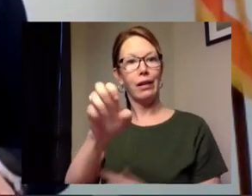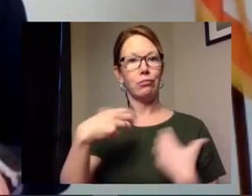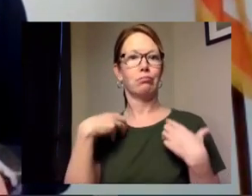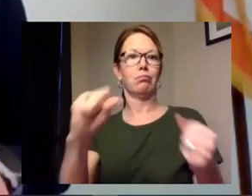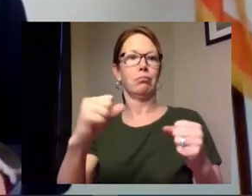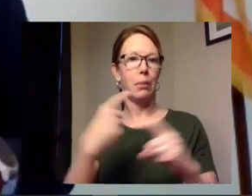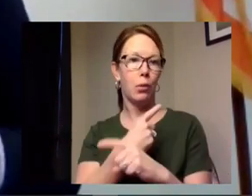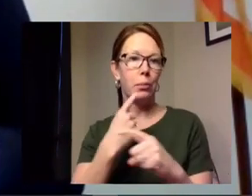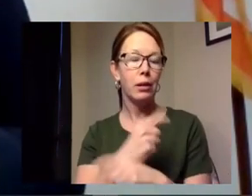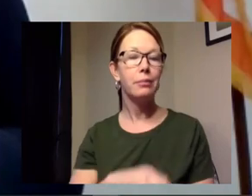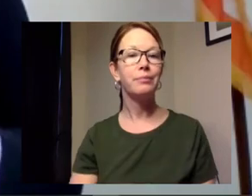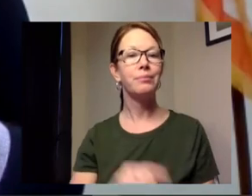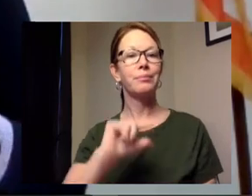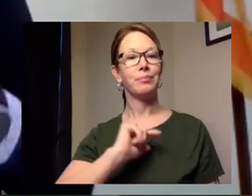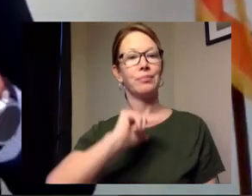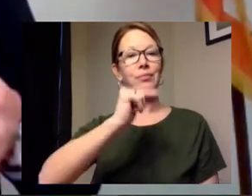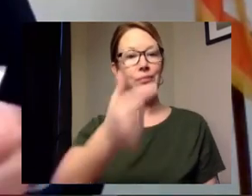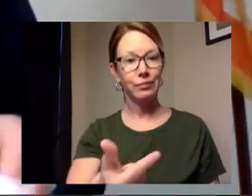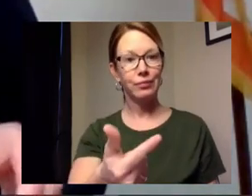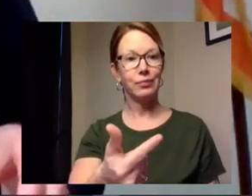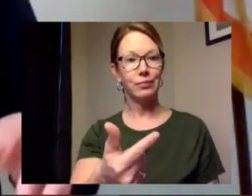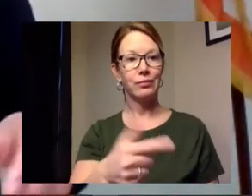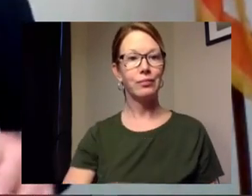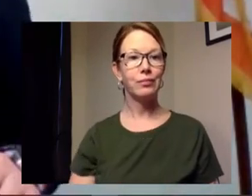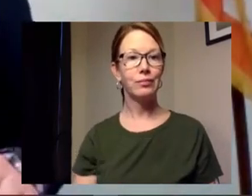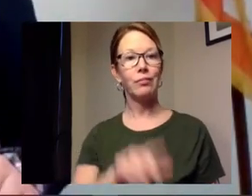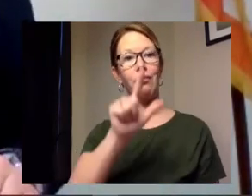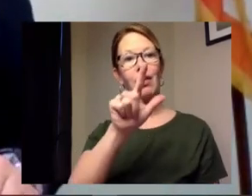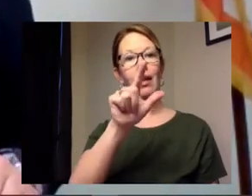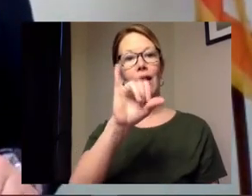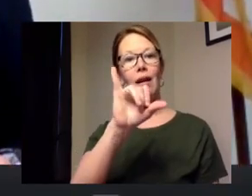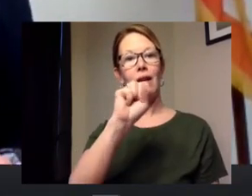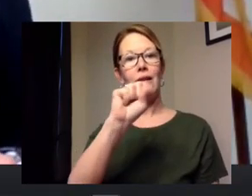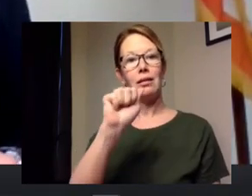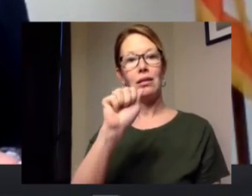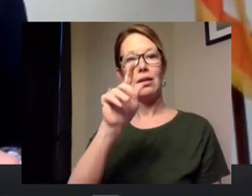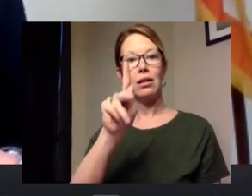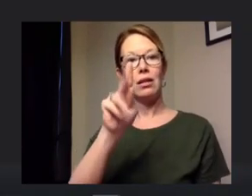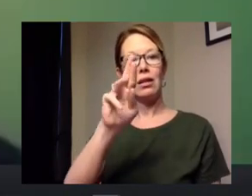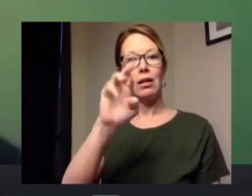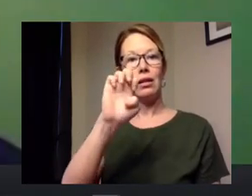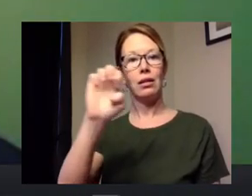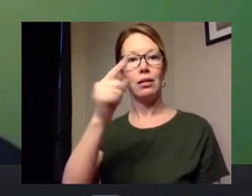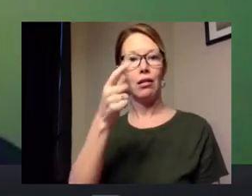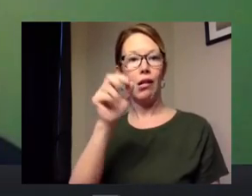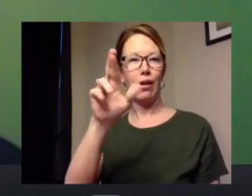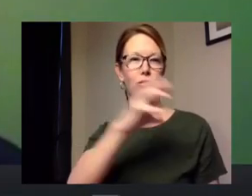those announcements i would like to turn it over to my colleagues lisa krieger uh council member